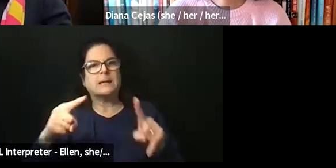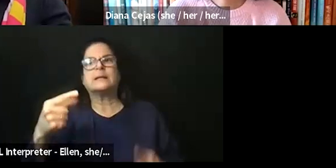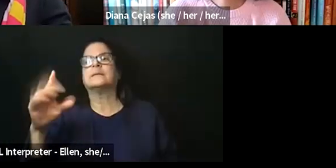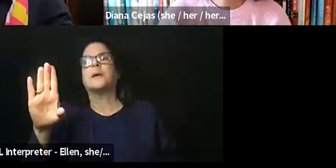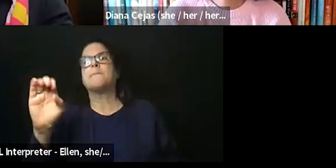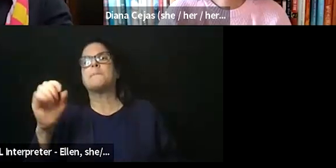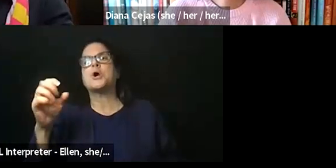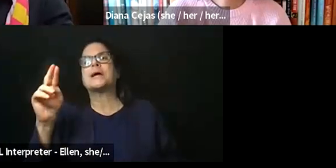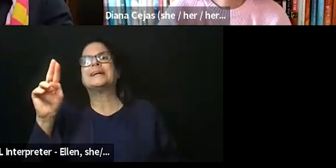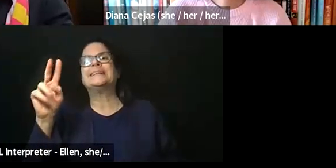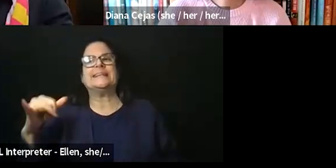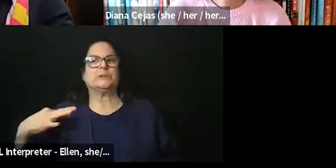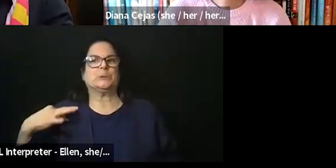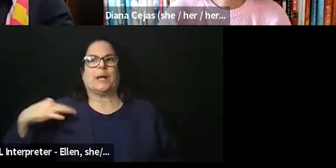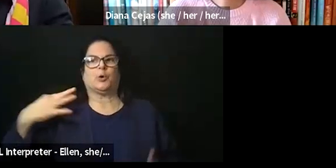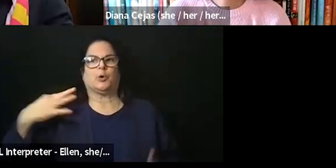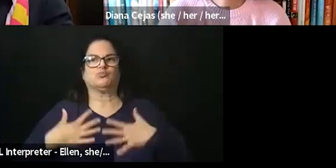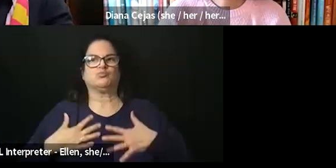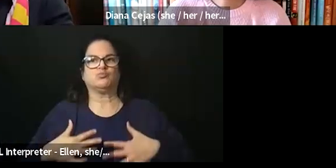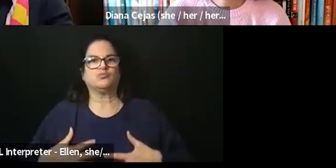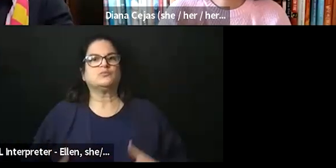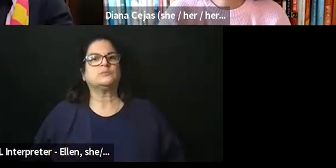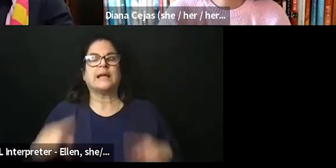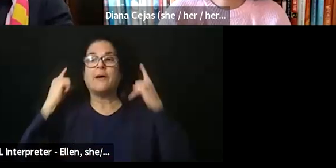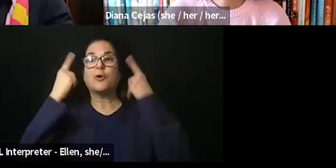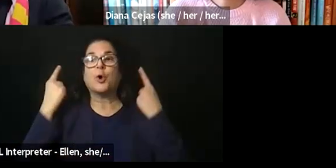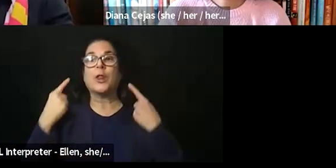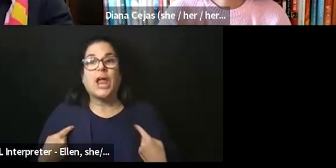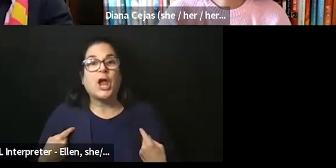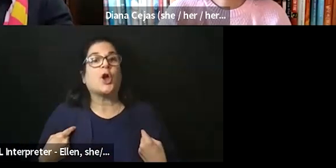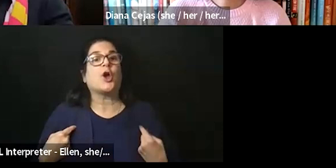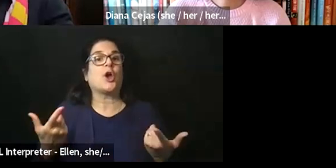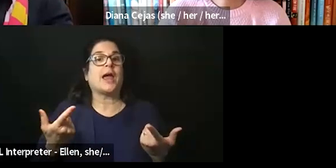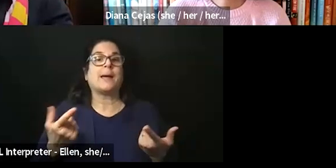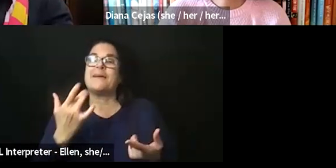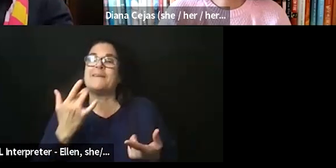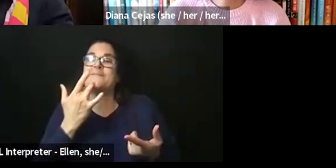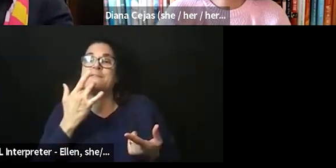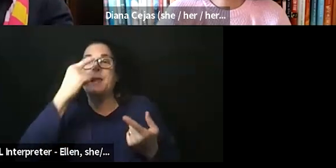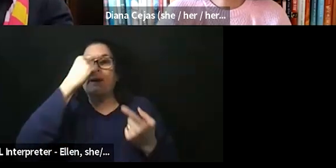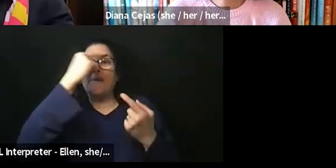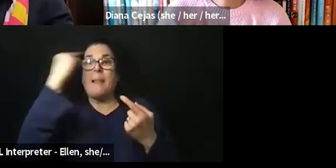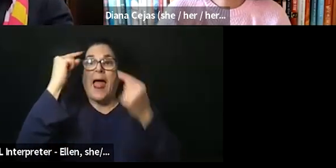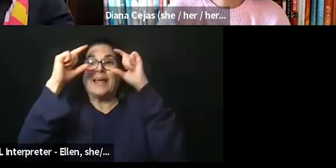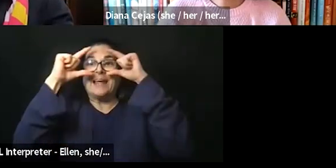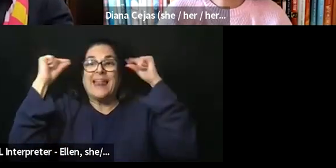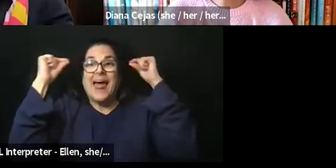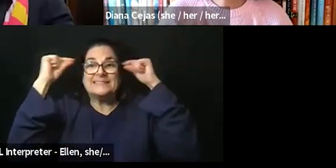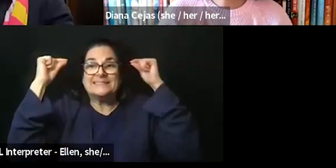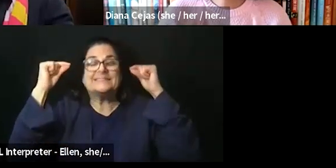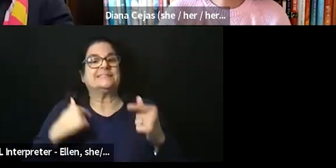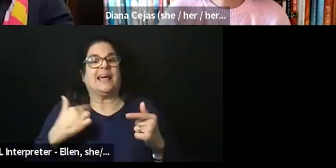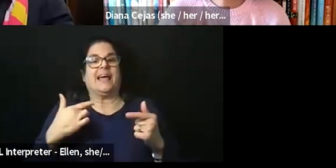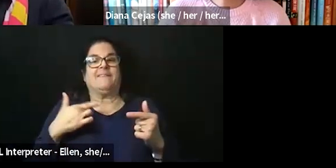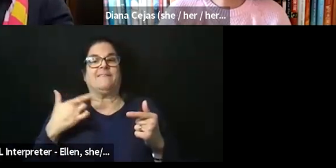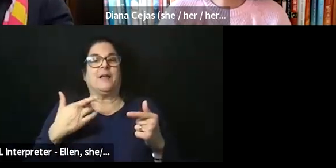And I have curly hair right now. I'm wearing my favorite black glasses. And I feel like my background is